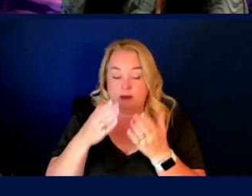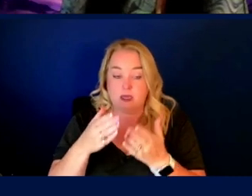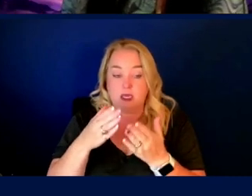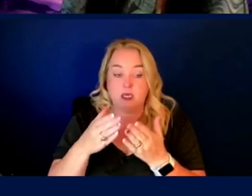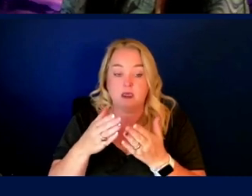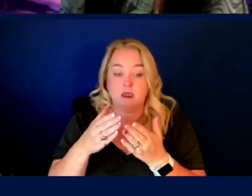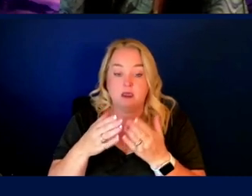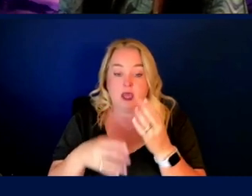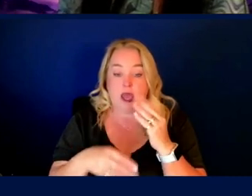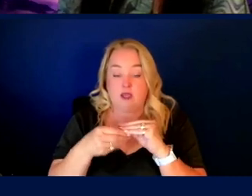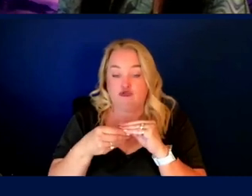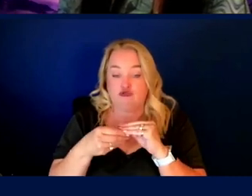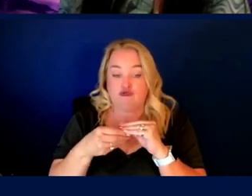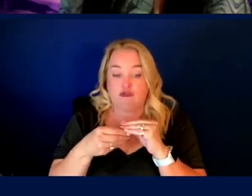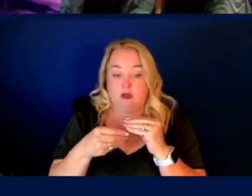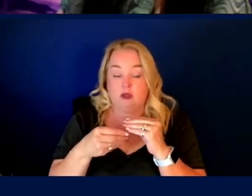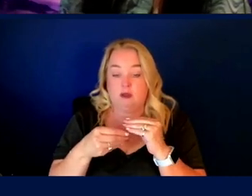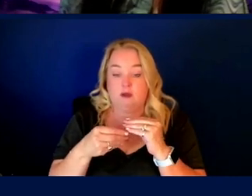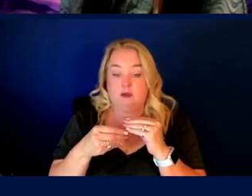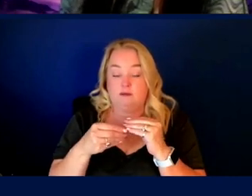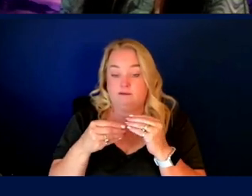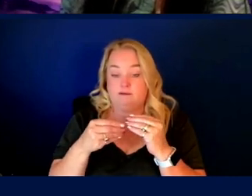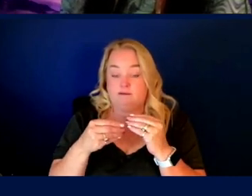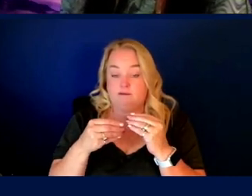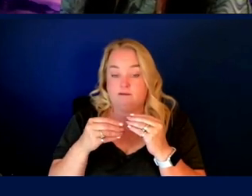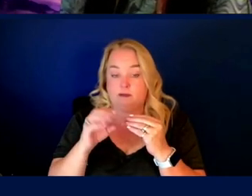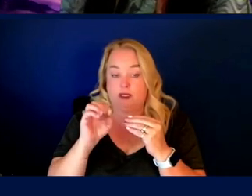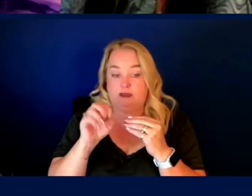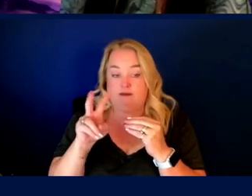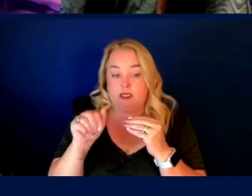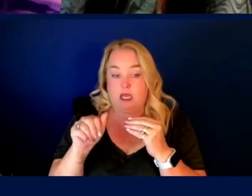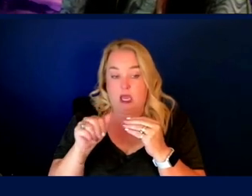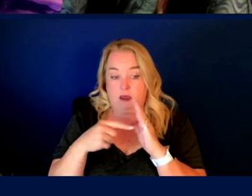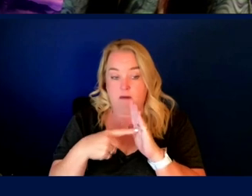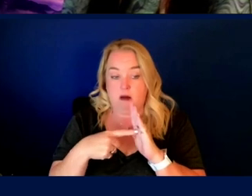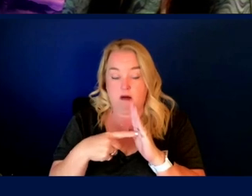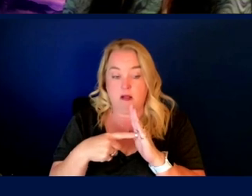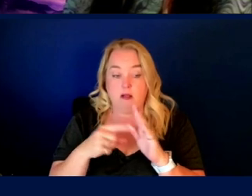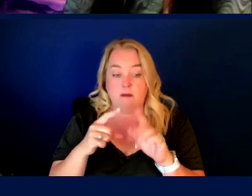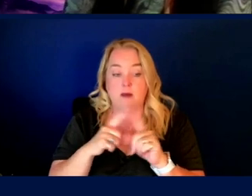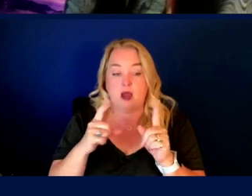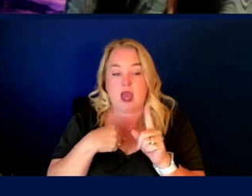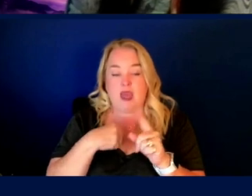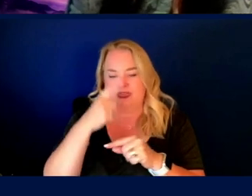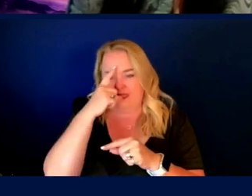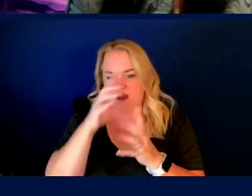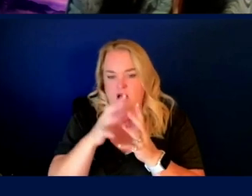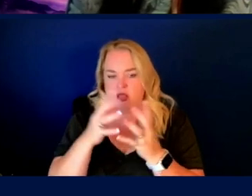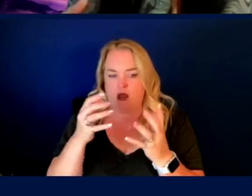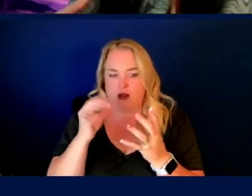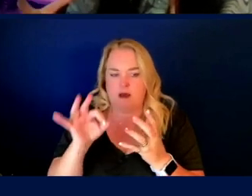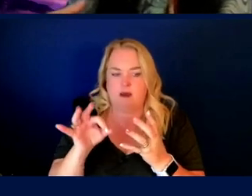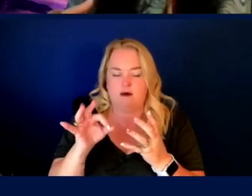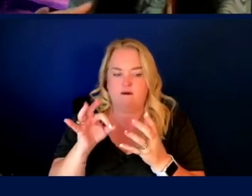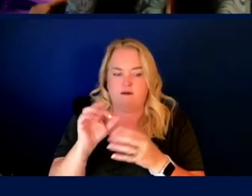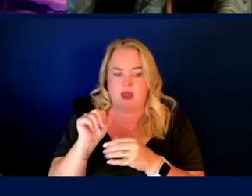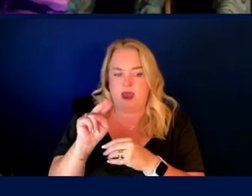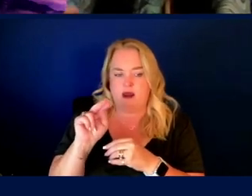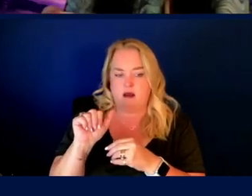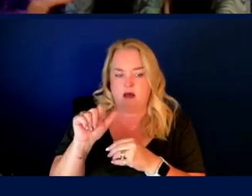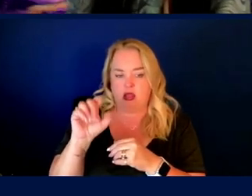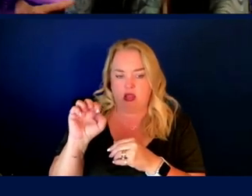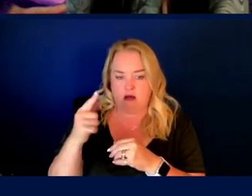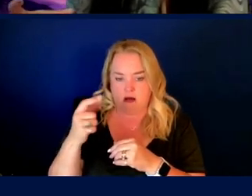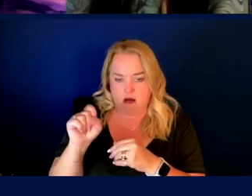maybe an extra vehicular activity or an EVA being modeled. Uh, so I, I think a lot about analogs as a hub, both physically